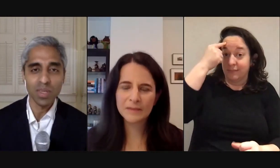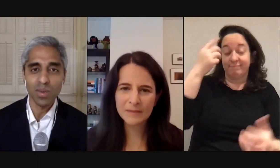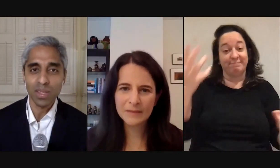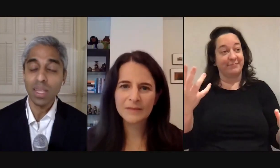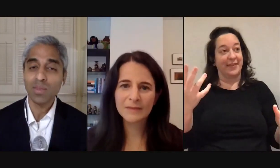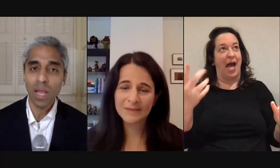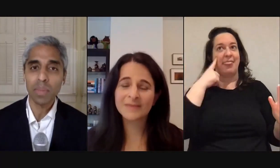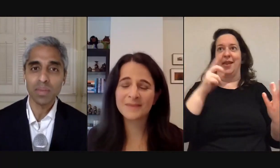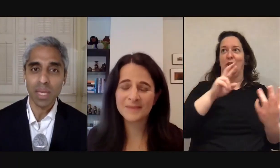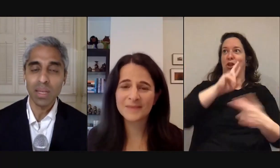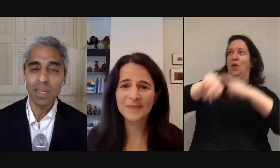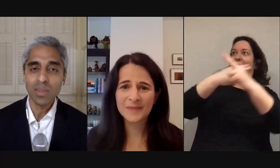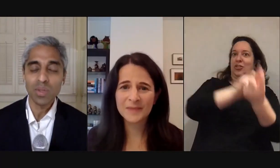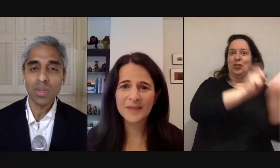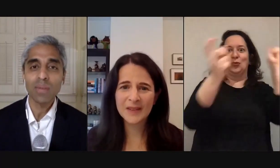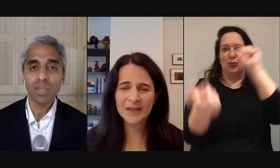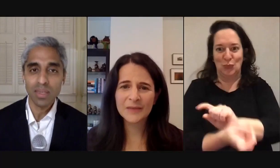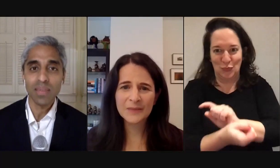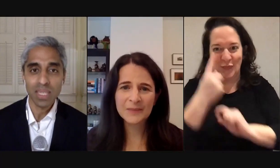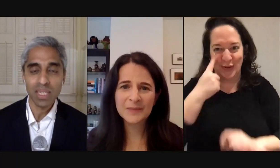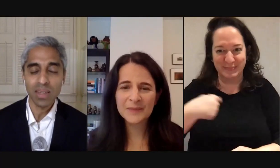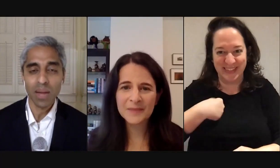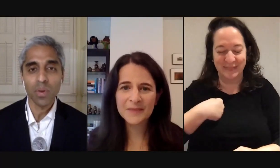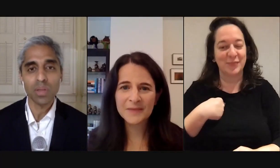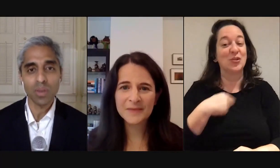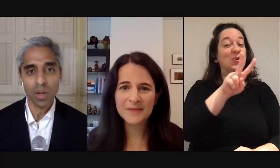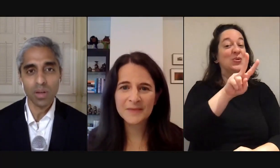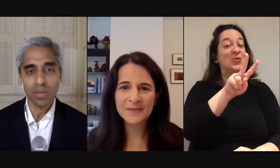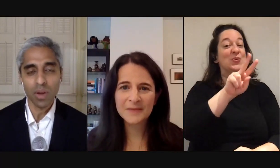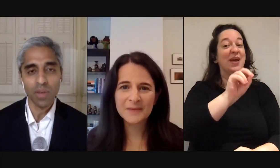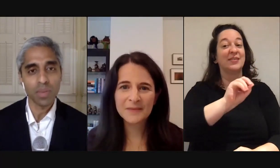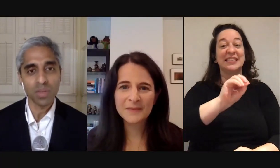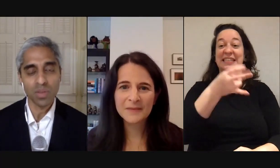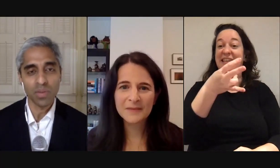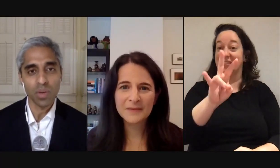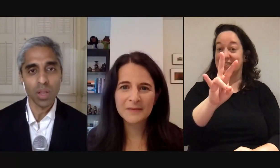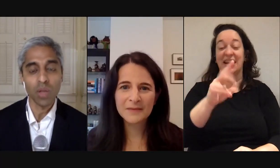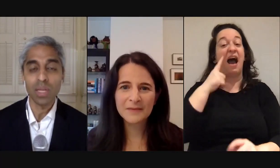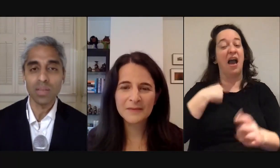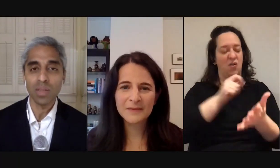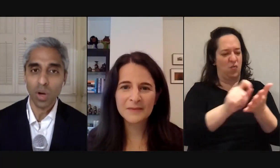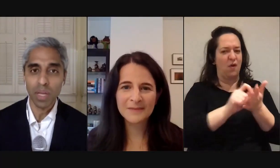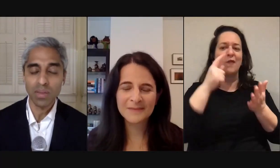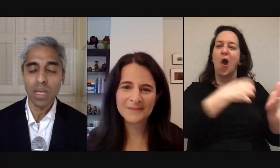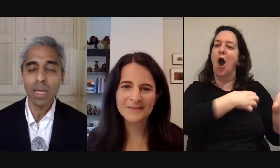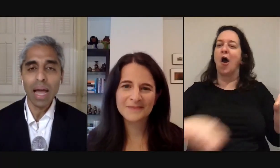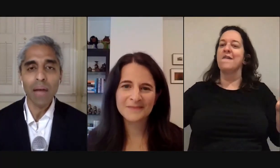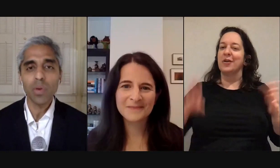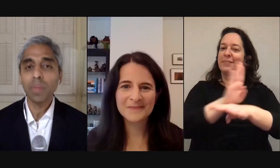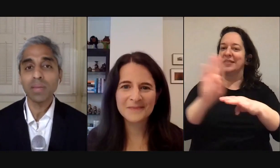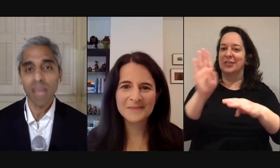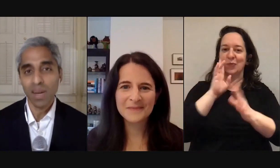takes you in a different direction and that's what happened to me so in 2017 I wrote this article for Harvard Business Review on loneliness in the workplace